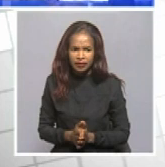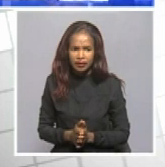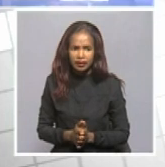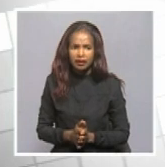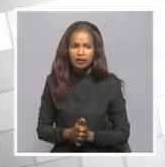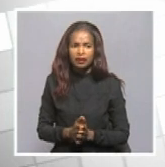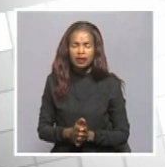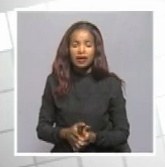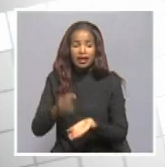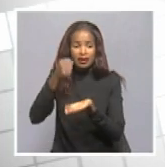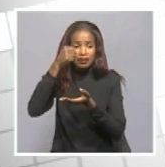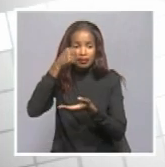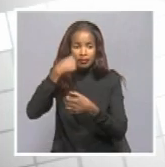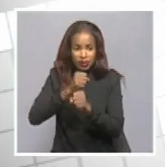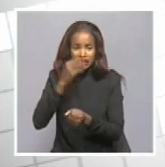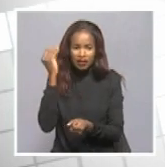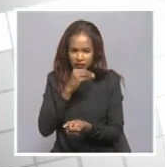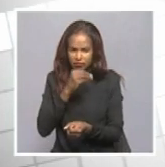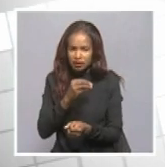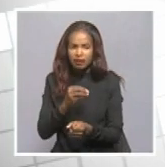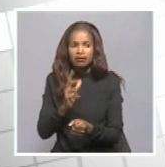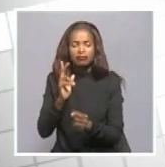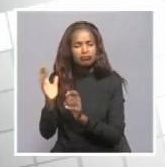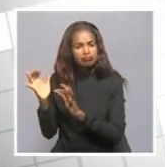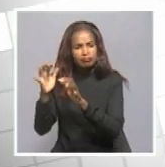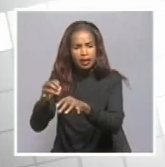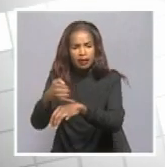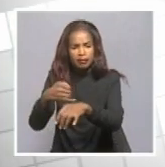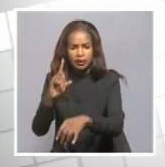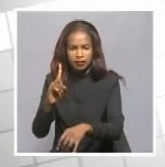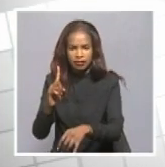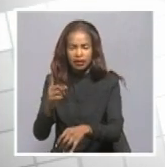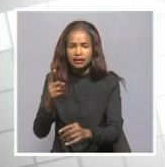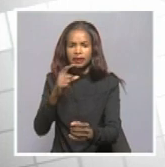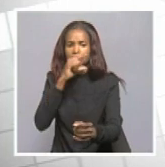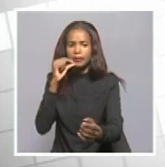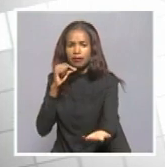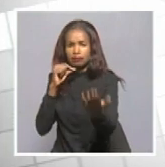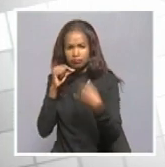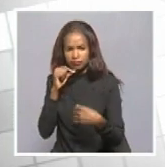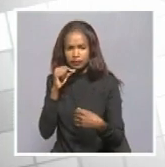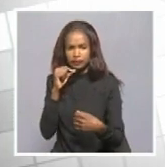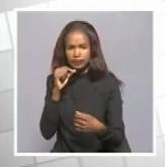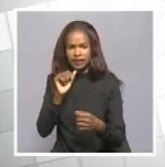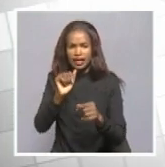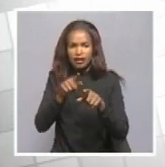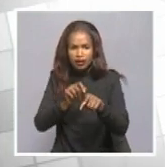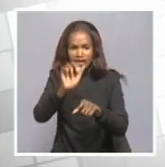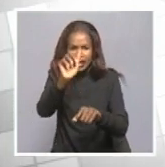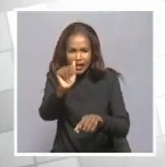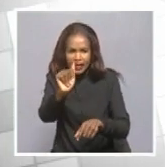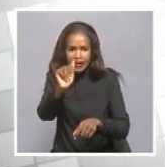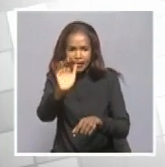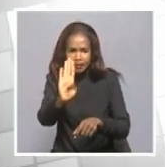point in terms of food parcels. The only issue we'll make sure is that we'll call them alphabetically to know which